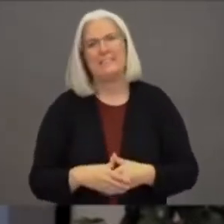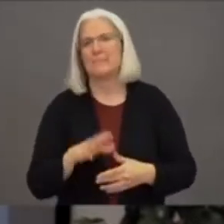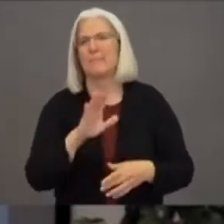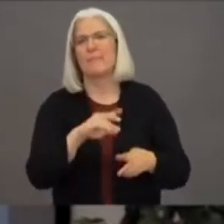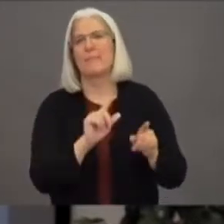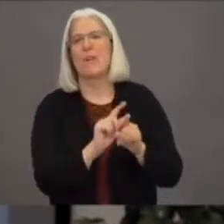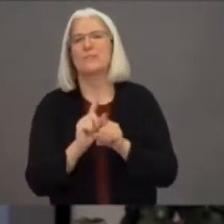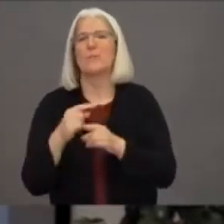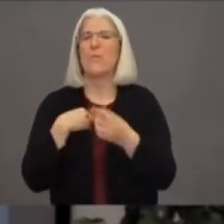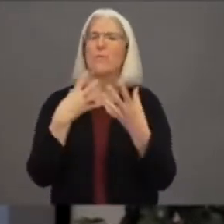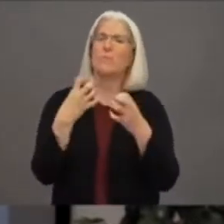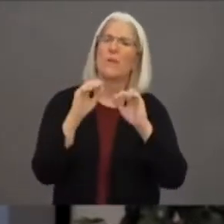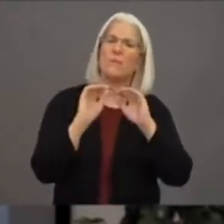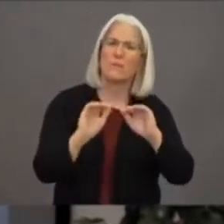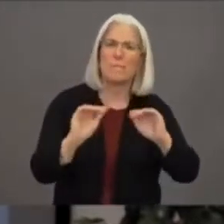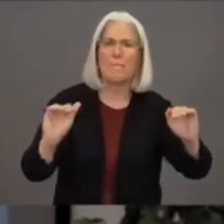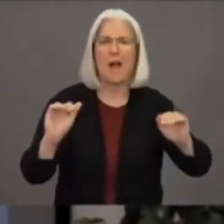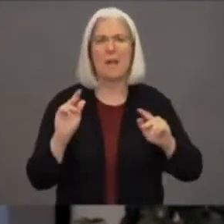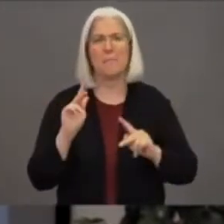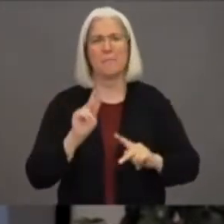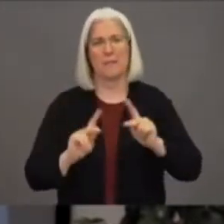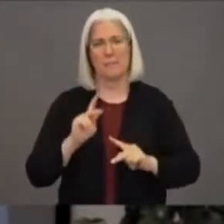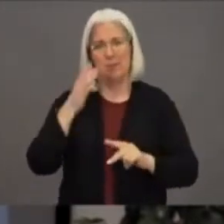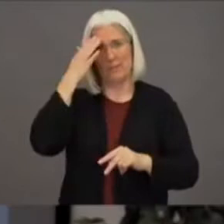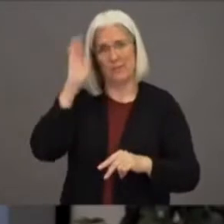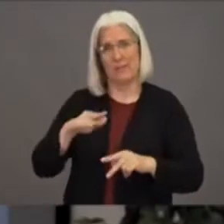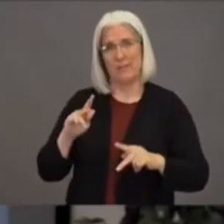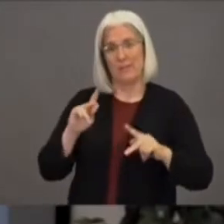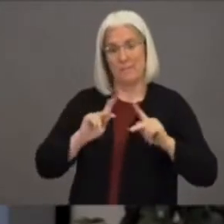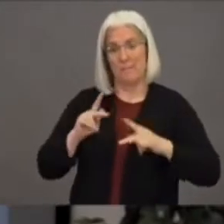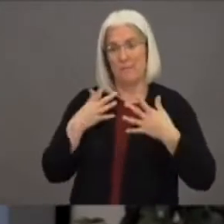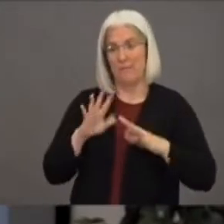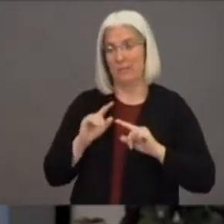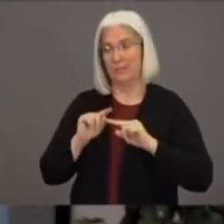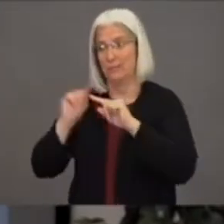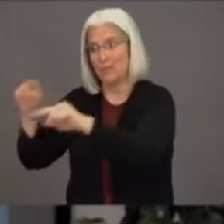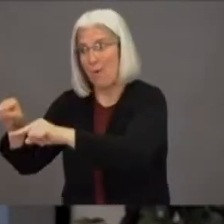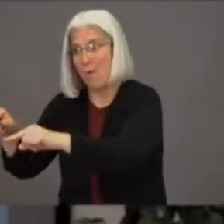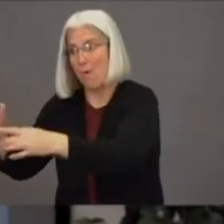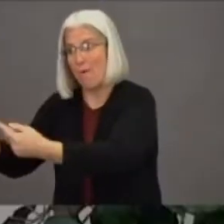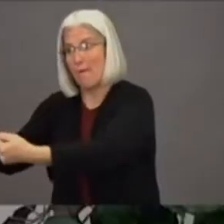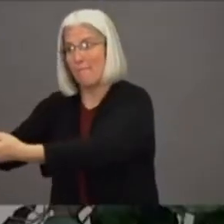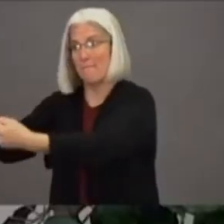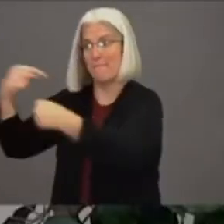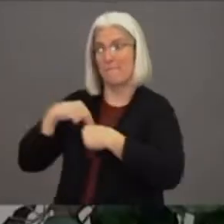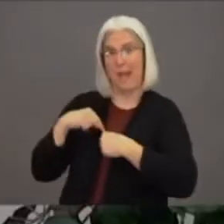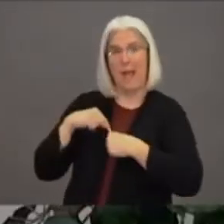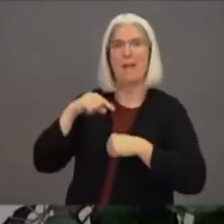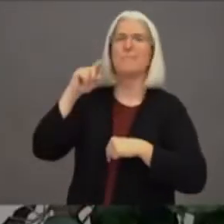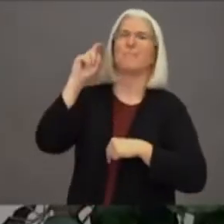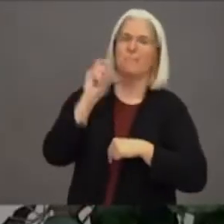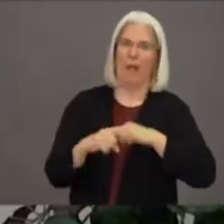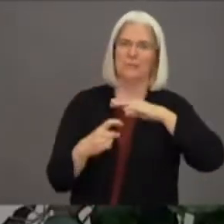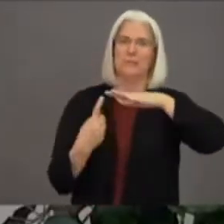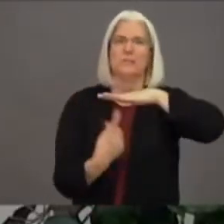get a flu shot. Thank you. So remember quarantine, and a lot of us don't have that time. So stay home.